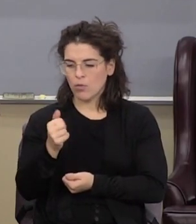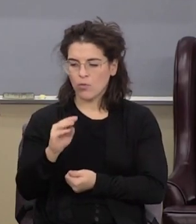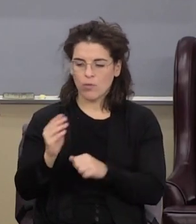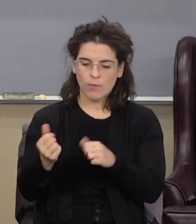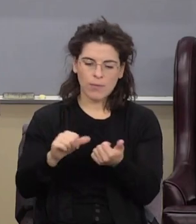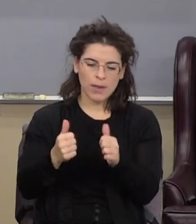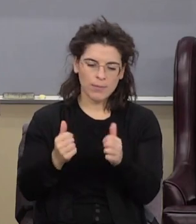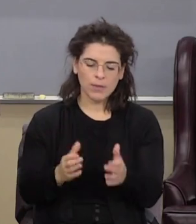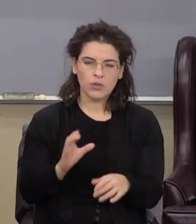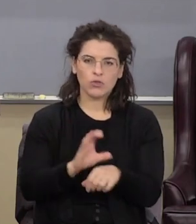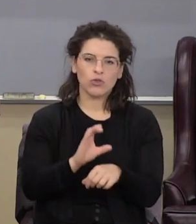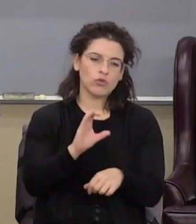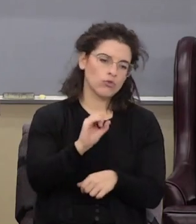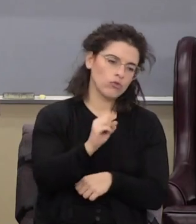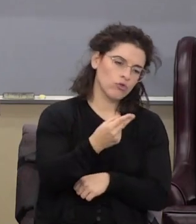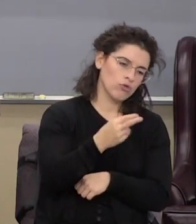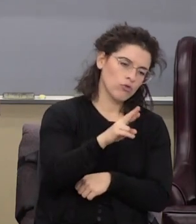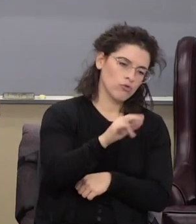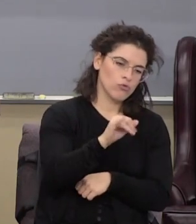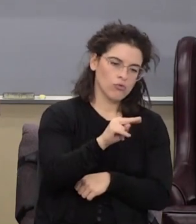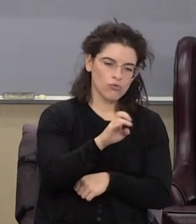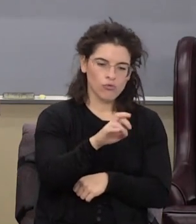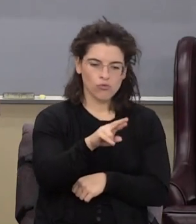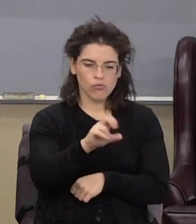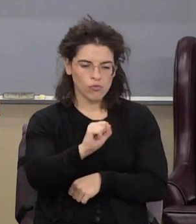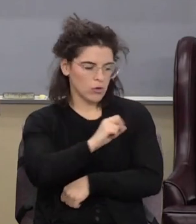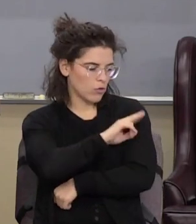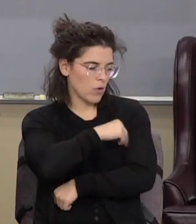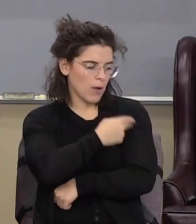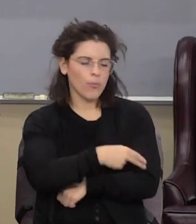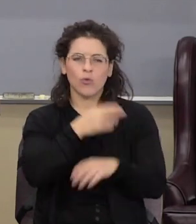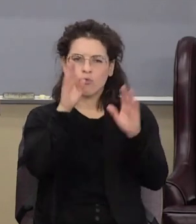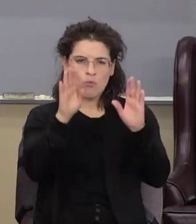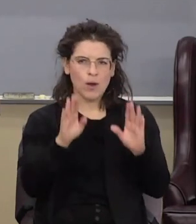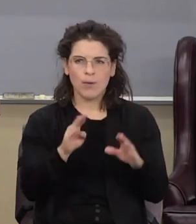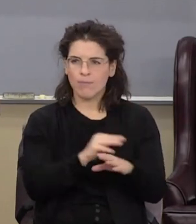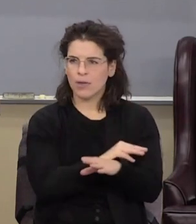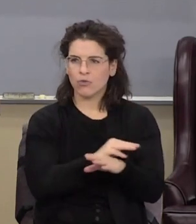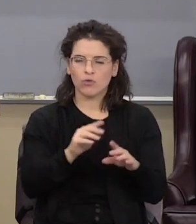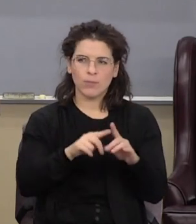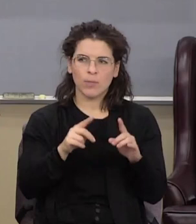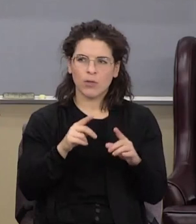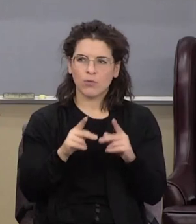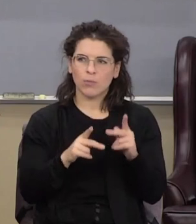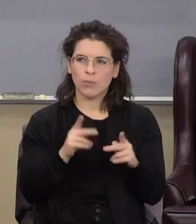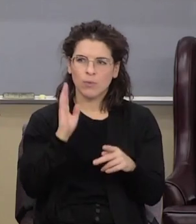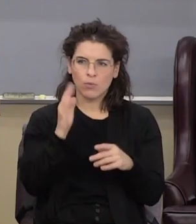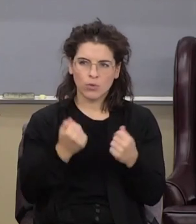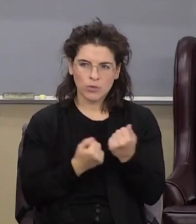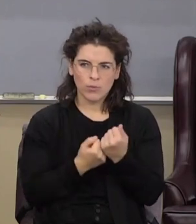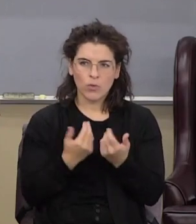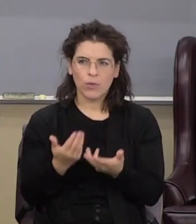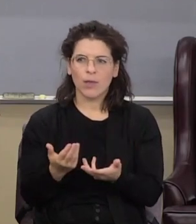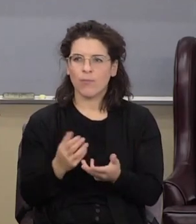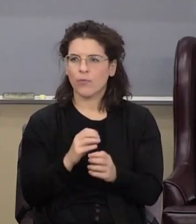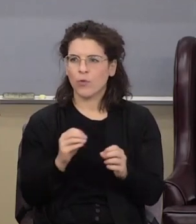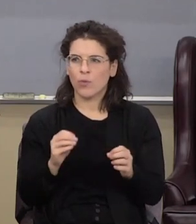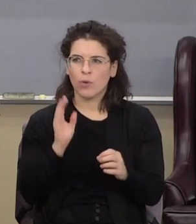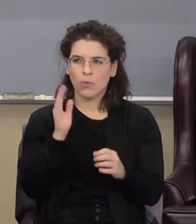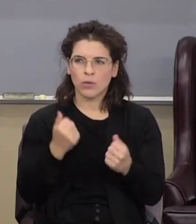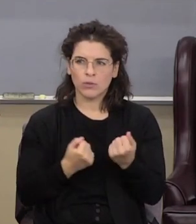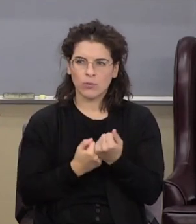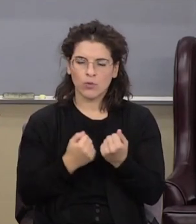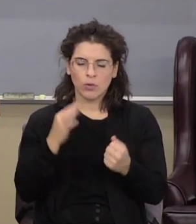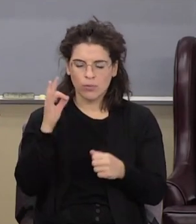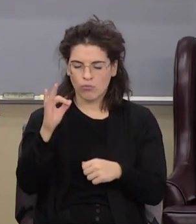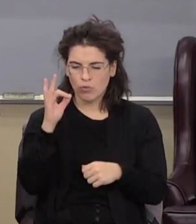support the Shriners Hospital. Those are all great ministries, but there are people that will support them. Nobody's going to support